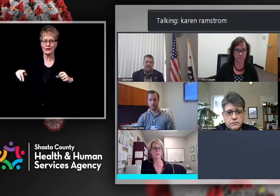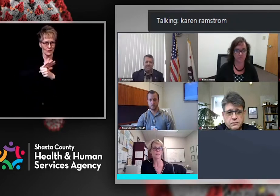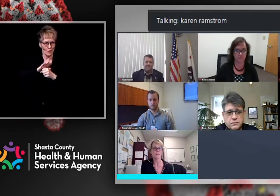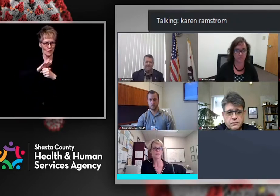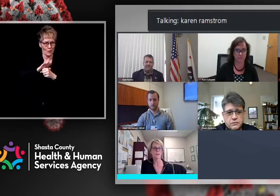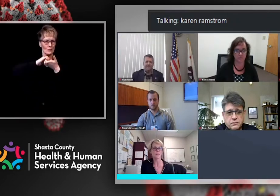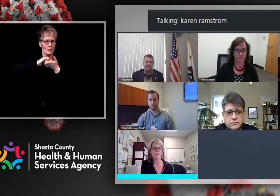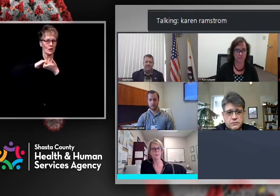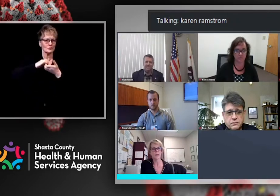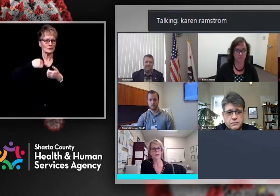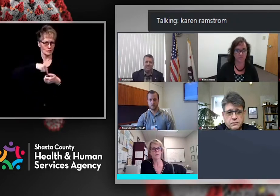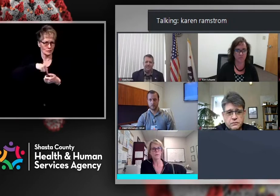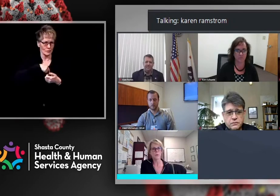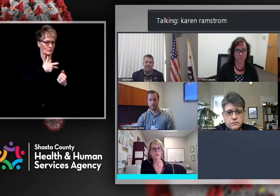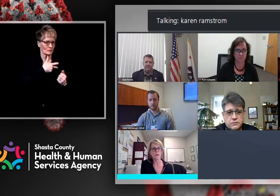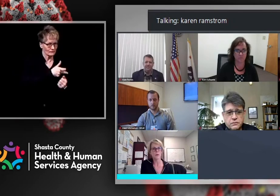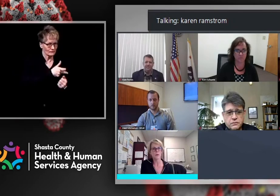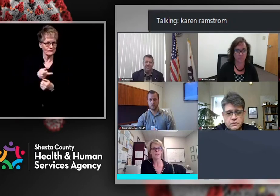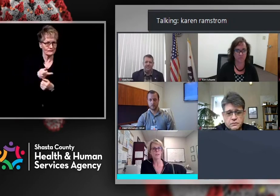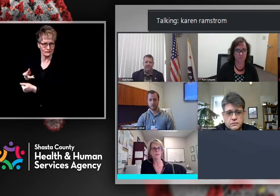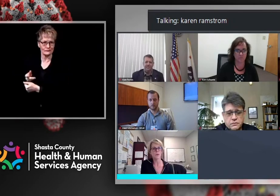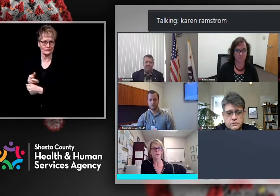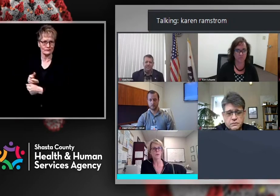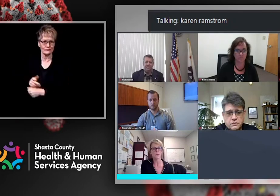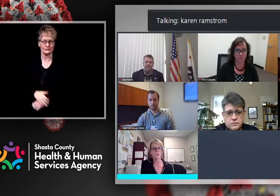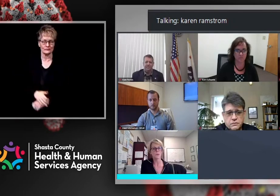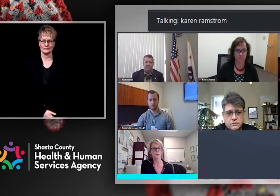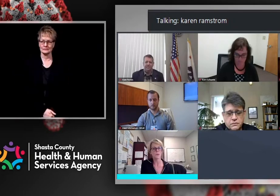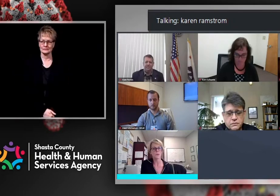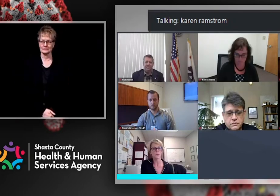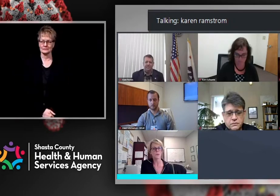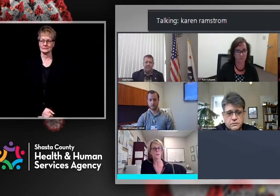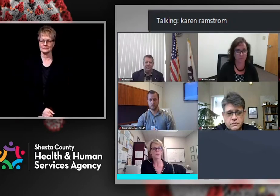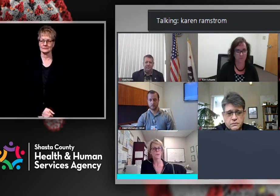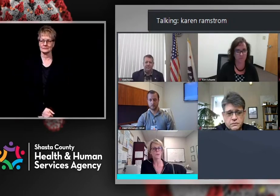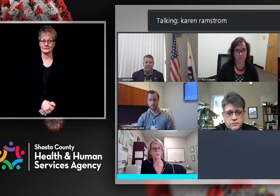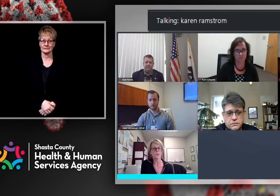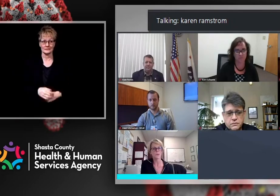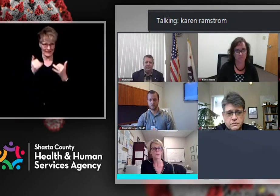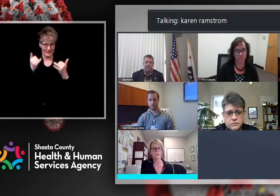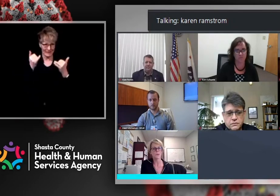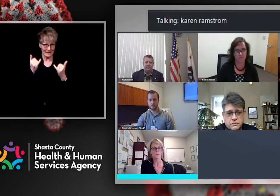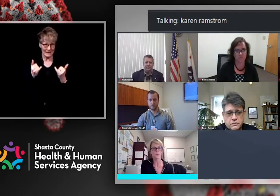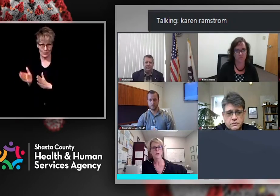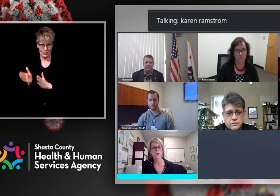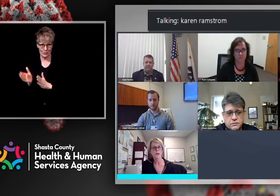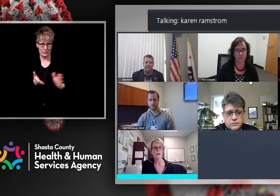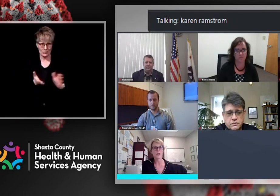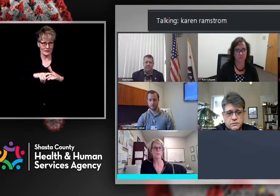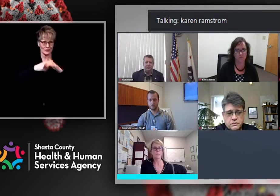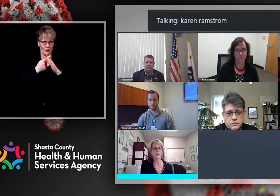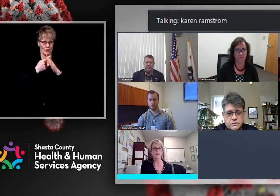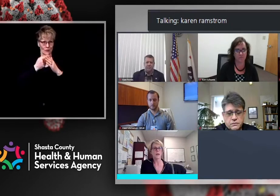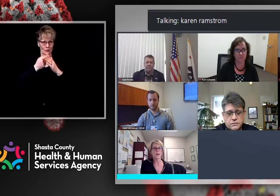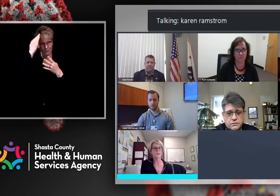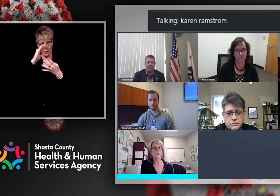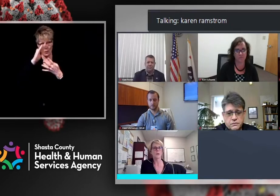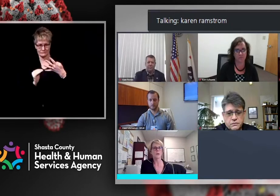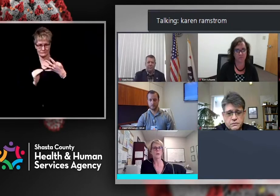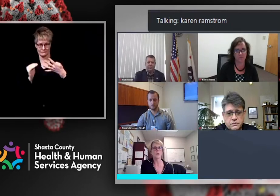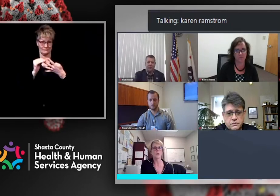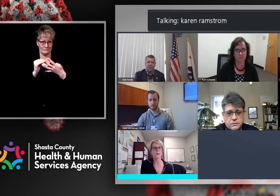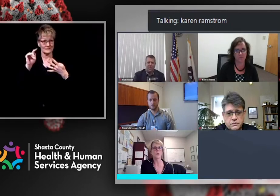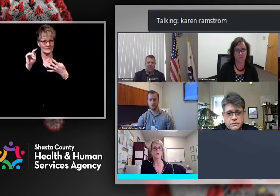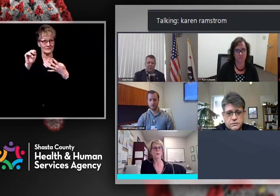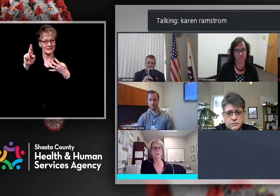And then we are planning for the tier three groups, hoping to get those going late this week or next week. And so